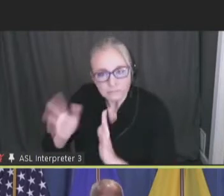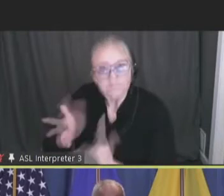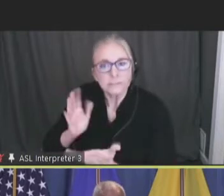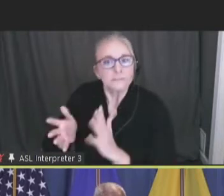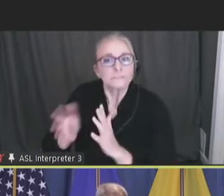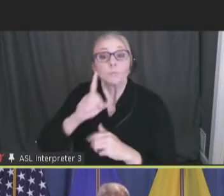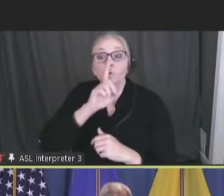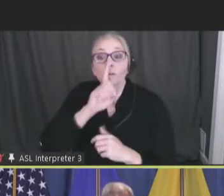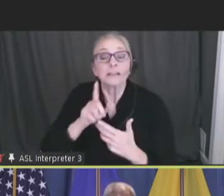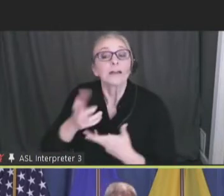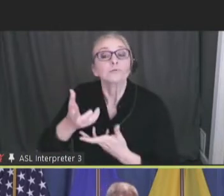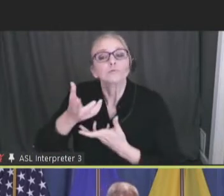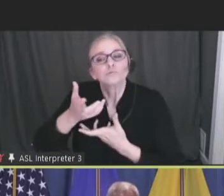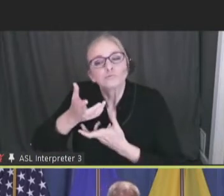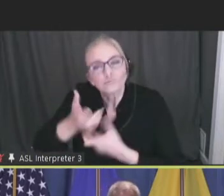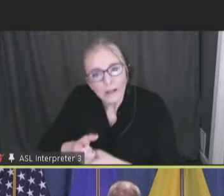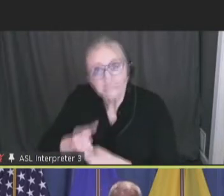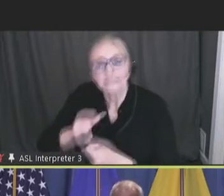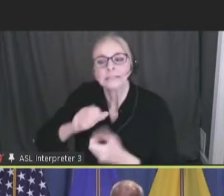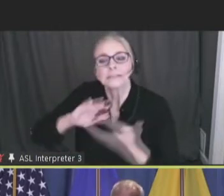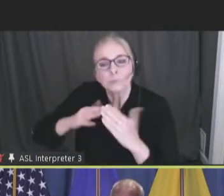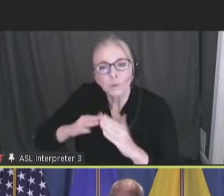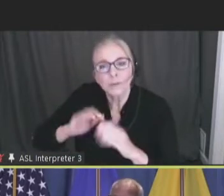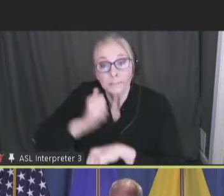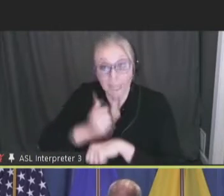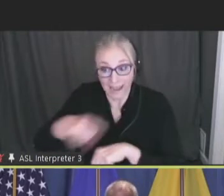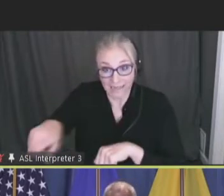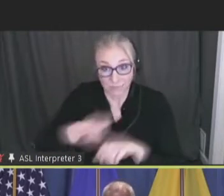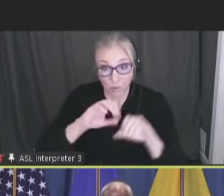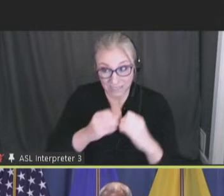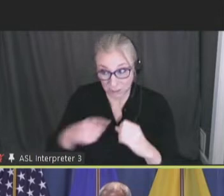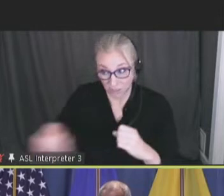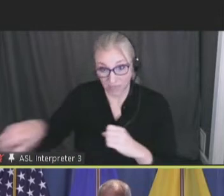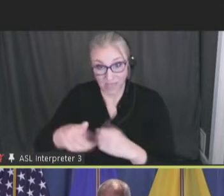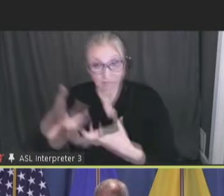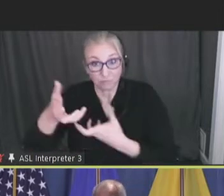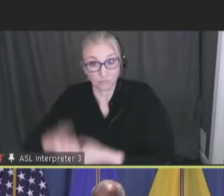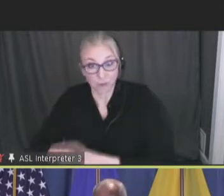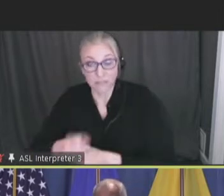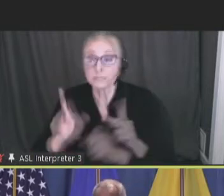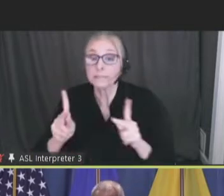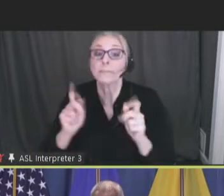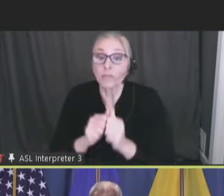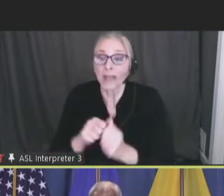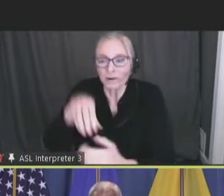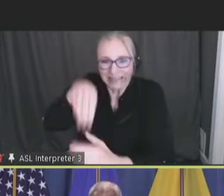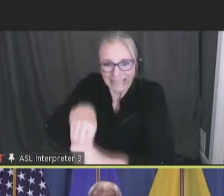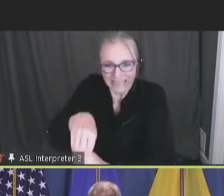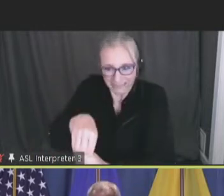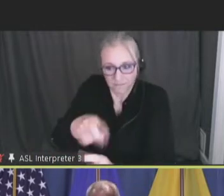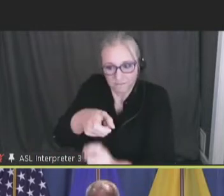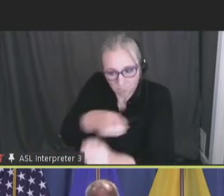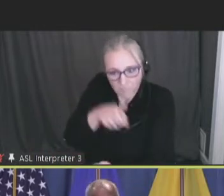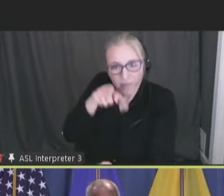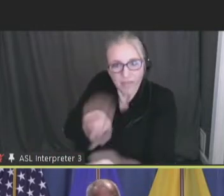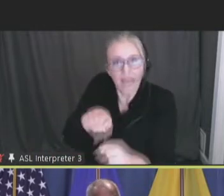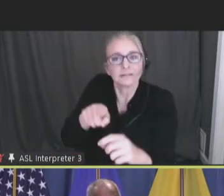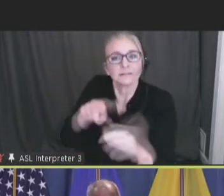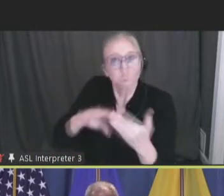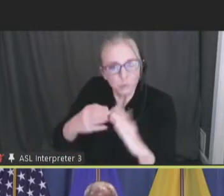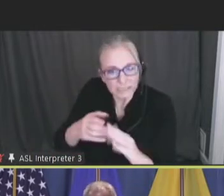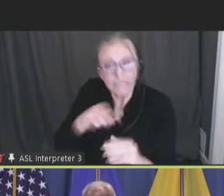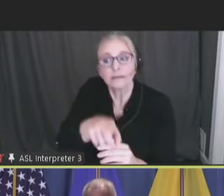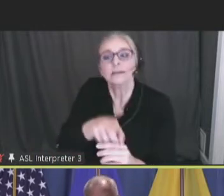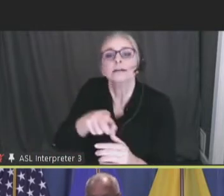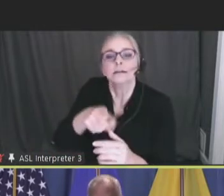to use trusted community-based organizations and individuals within the local community and from each